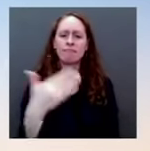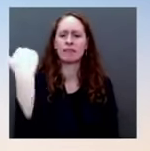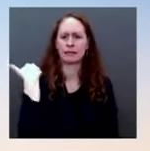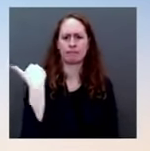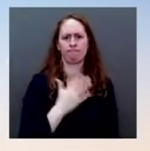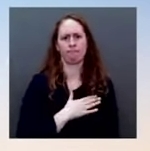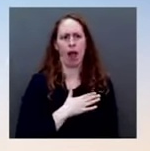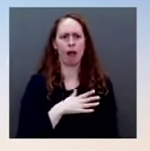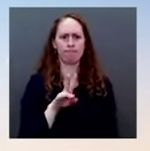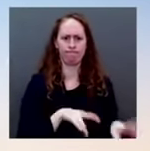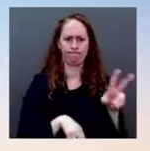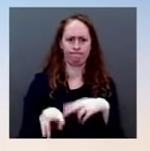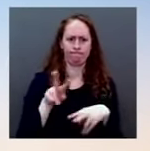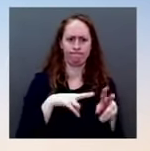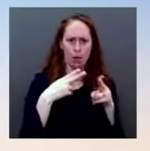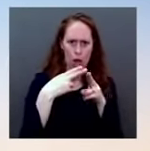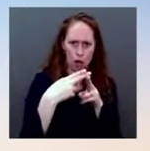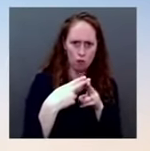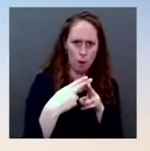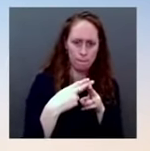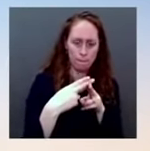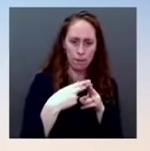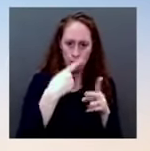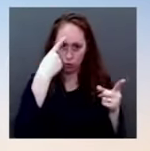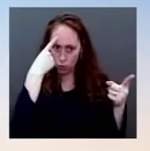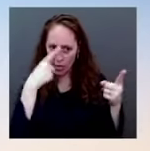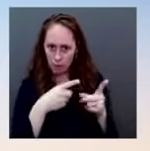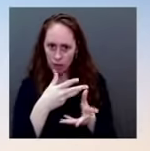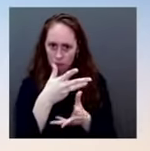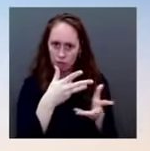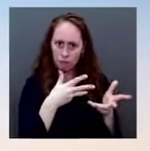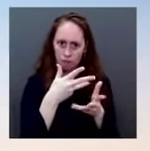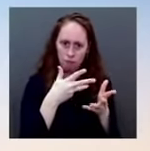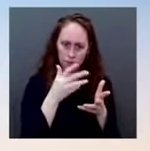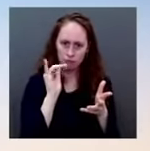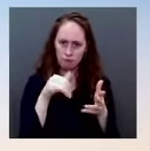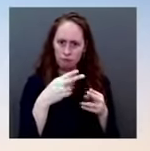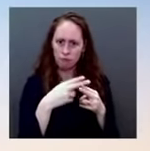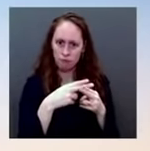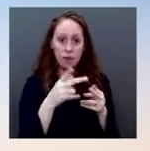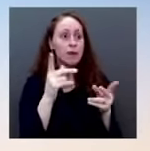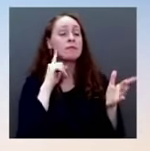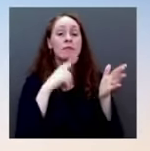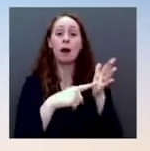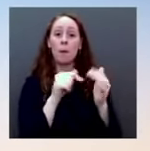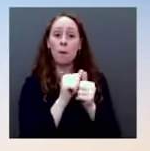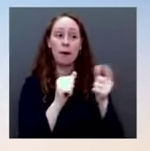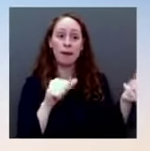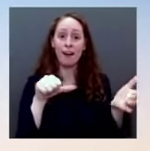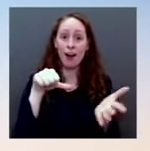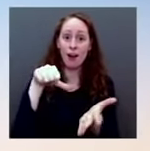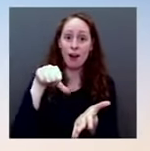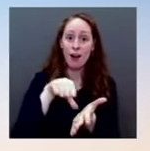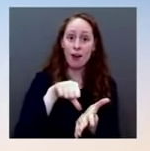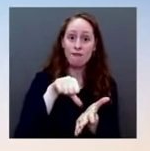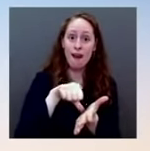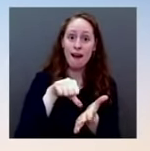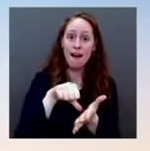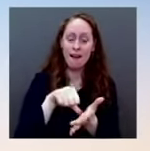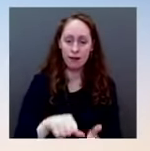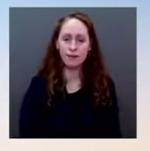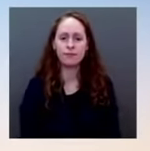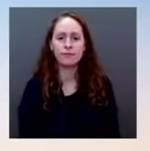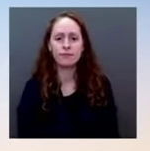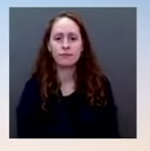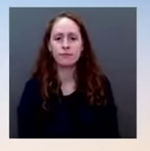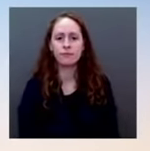economic pressure on Iran had a meaningful impact on bringing it to the table and ultimately putting a lid on its nuclear program. There are other instances where sanctions have worked. And,